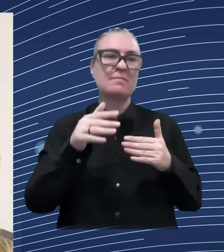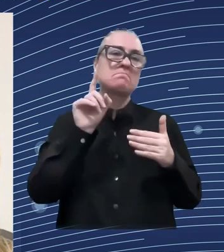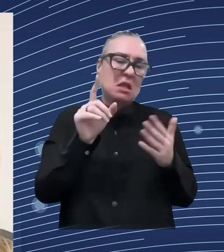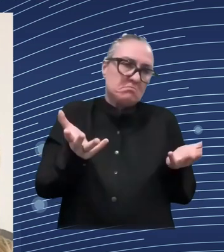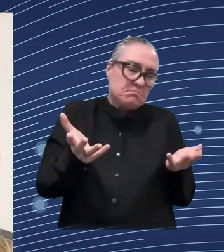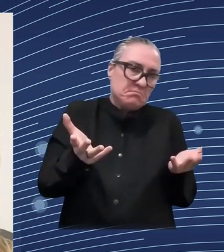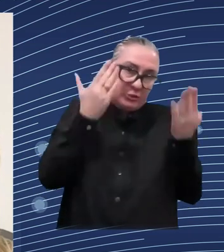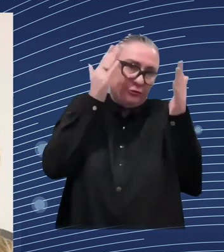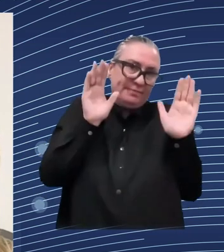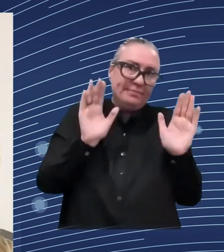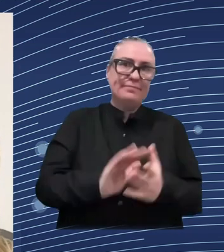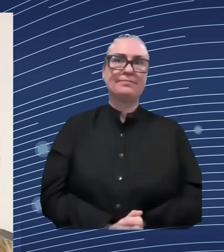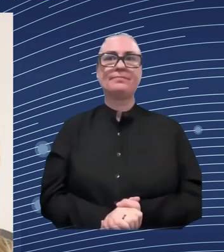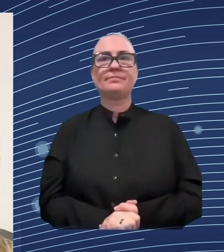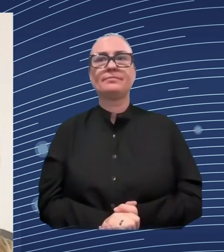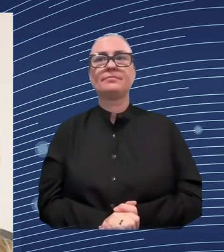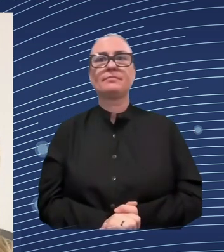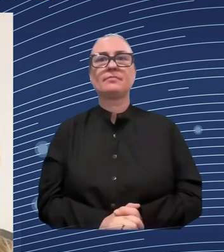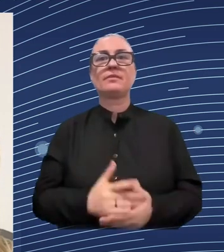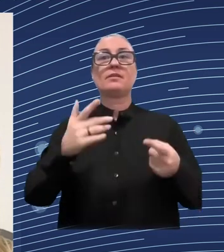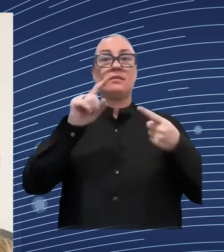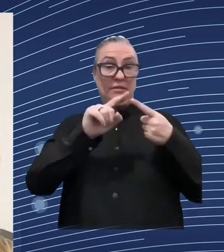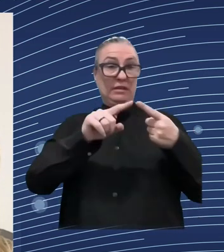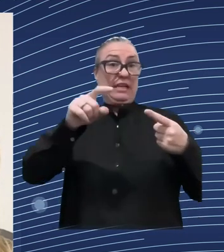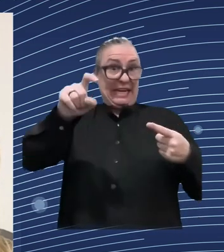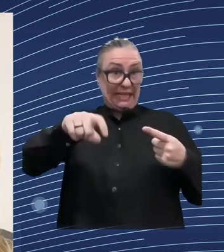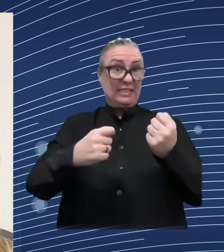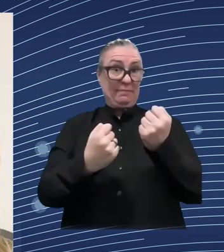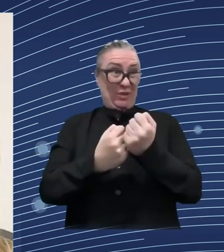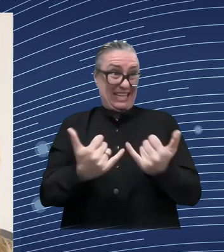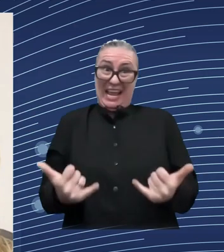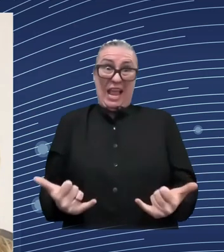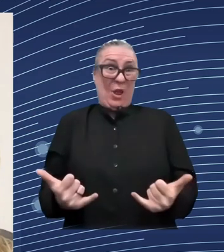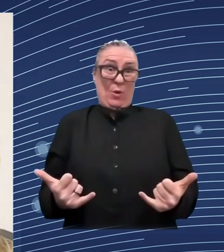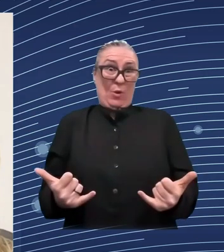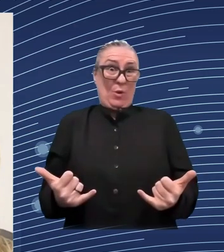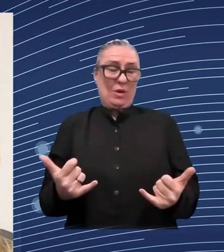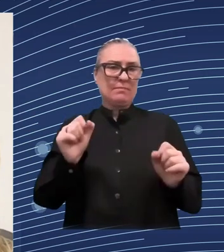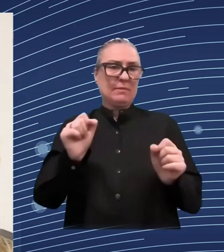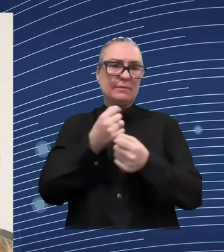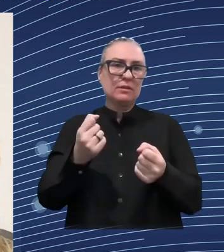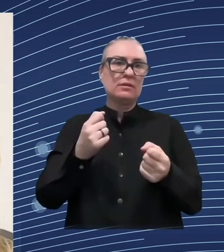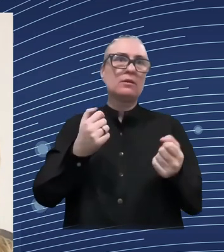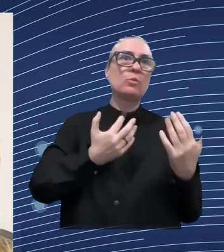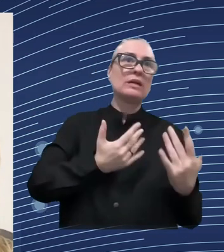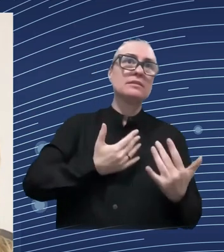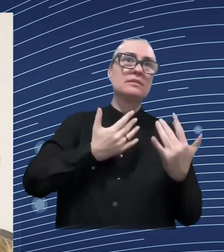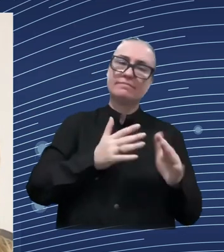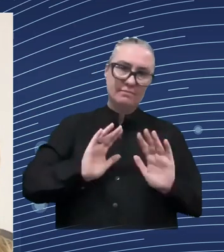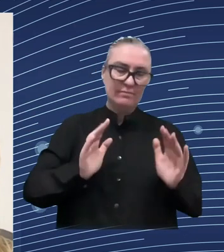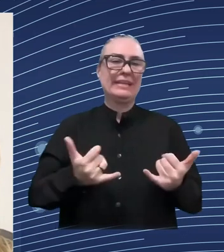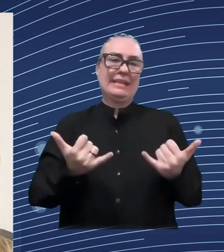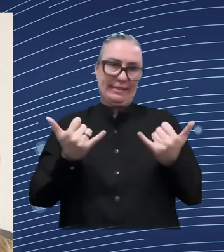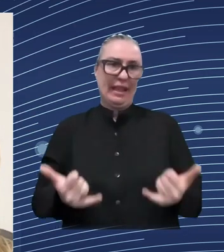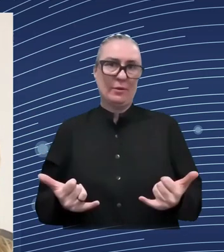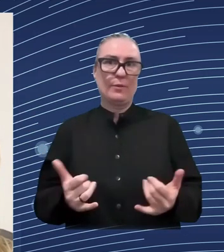50 billion euros and i i would really like to uh to make some